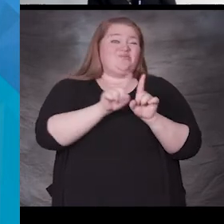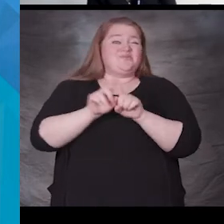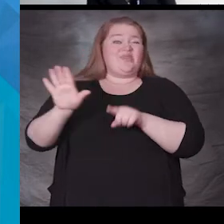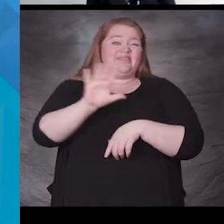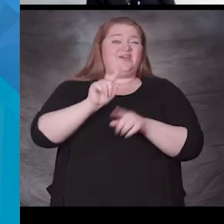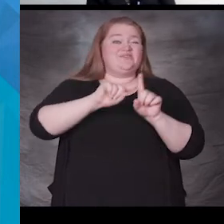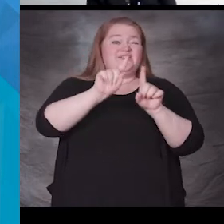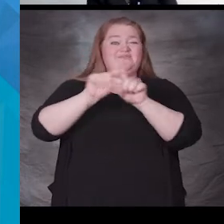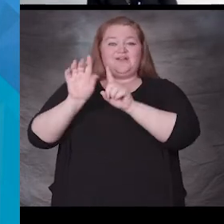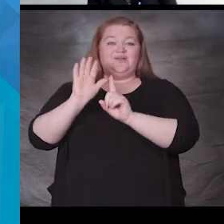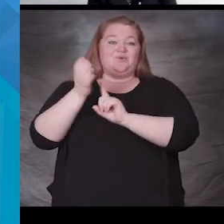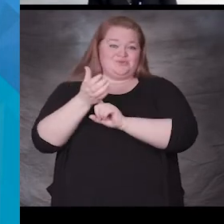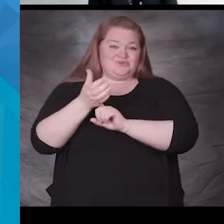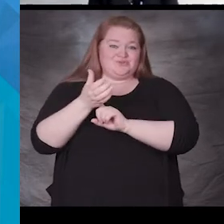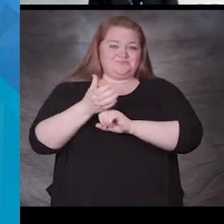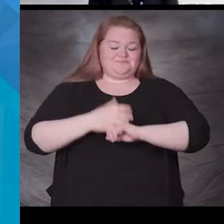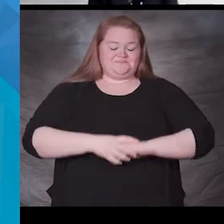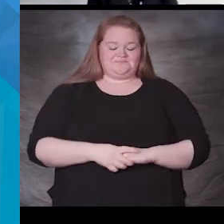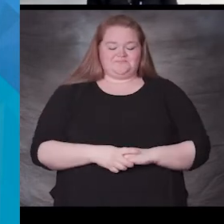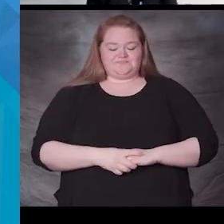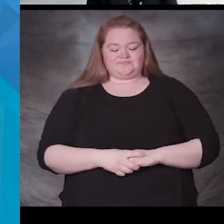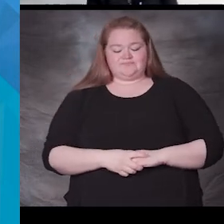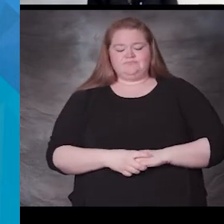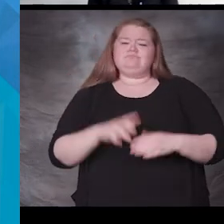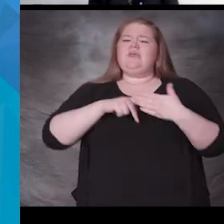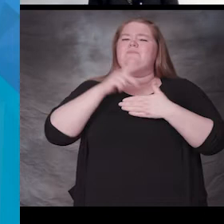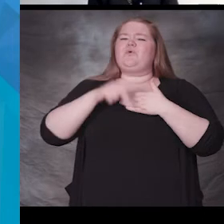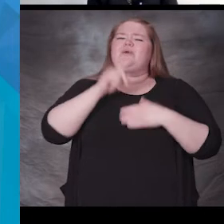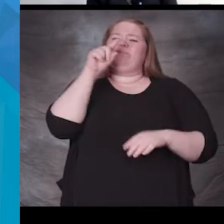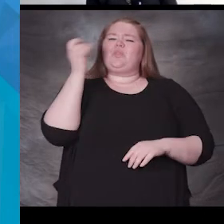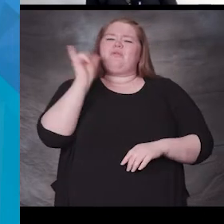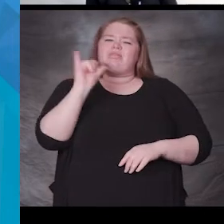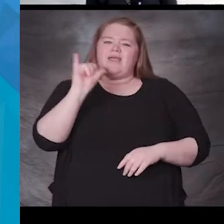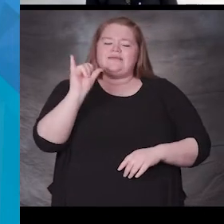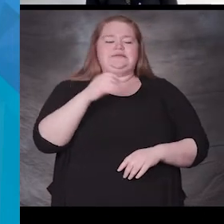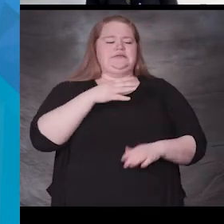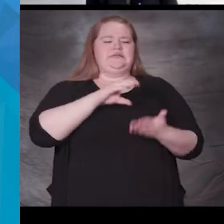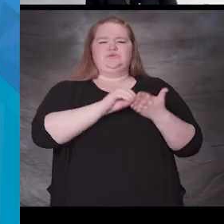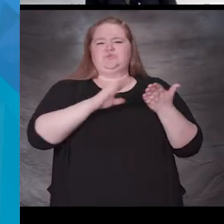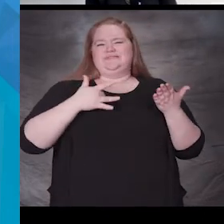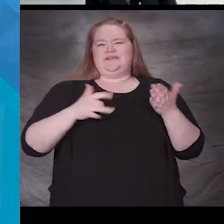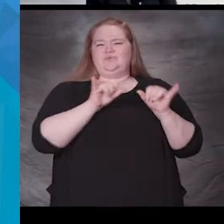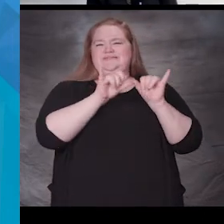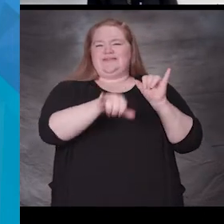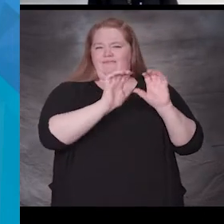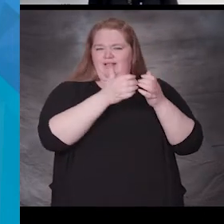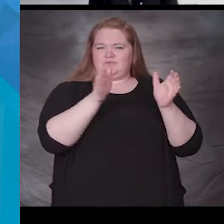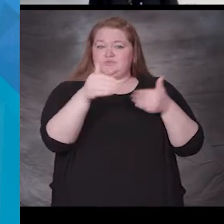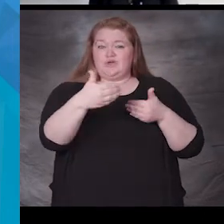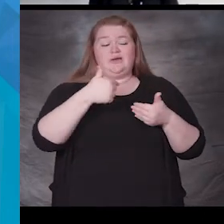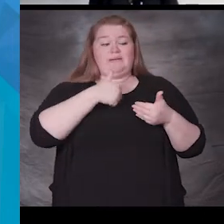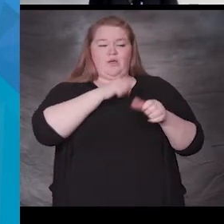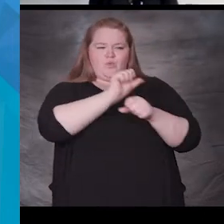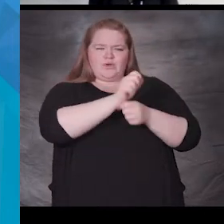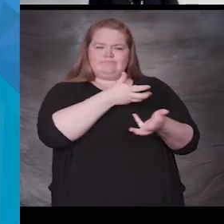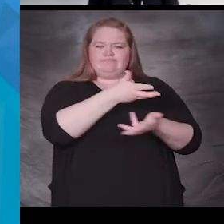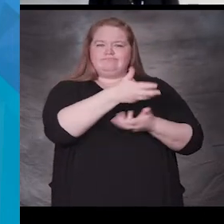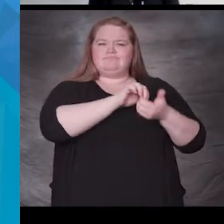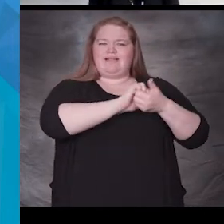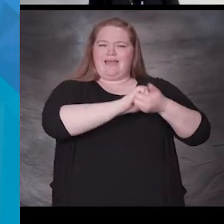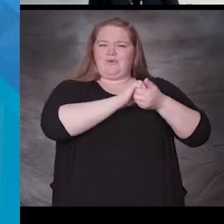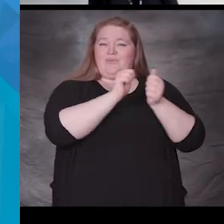remain primarily in the classroom. I collaborate with teachers and work to give best strategies to support their learning